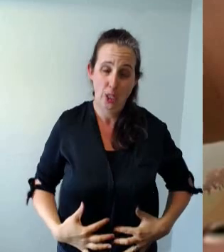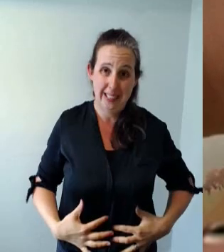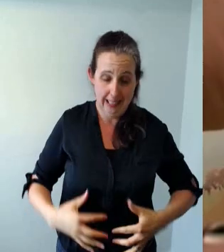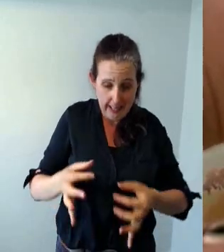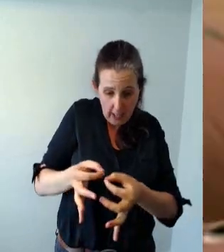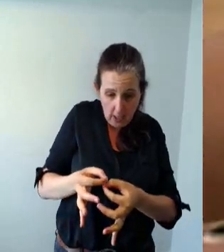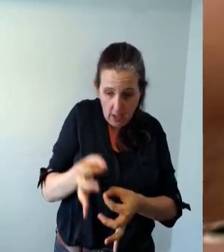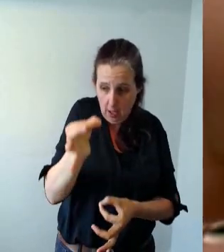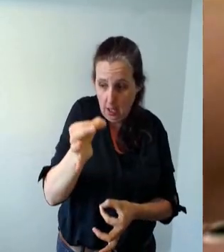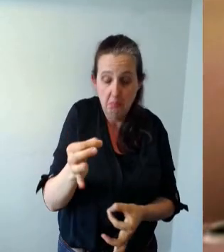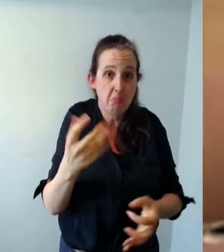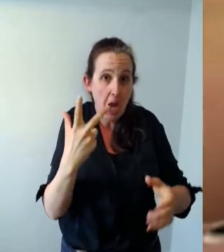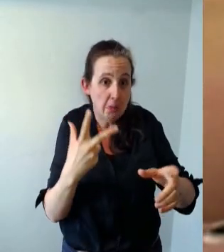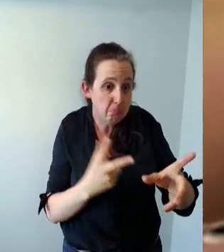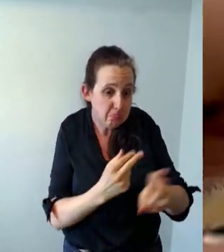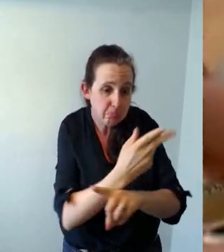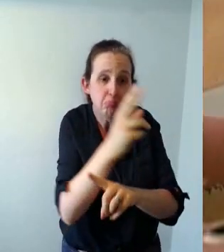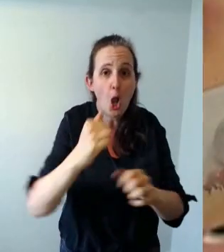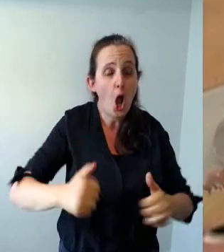wings maybe